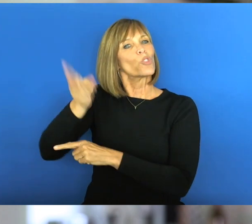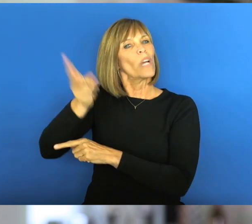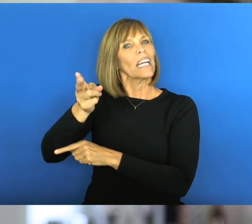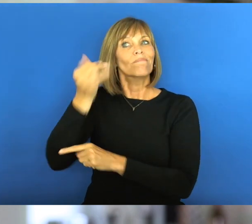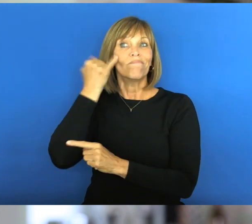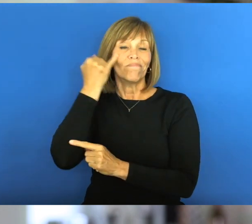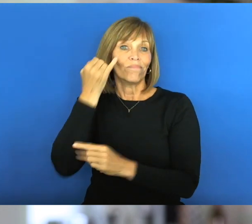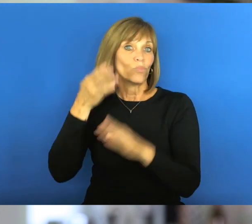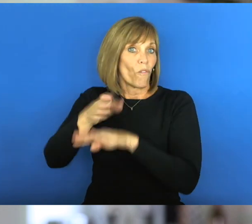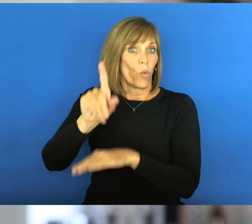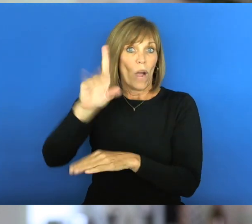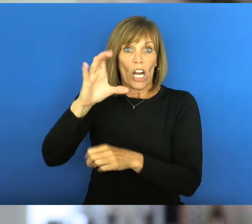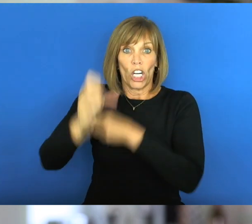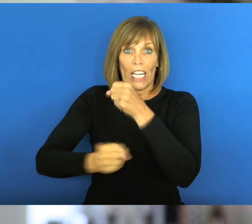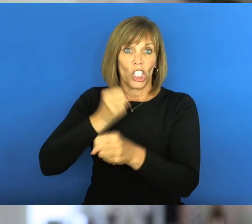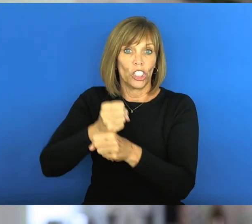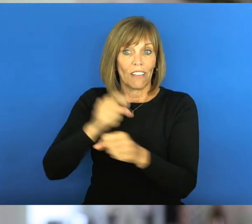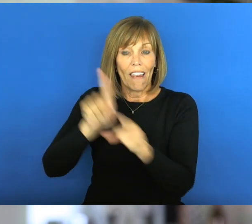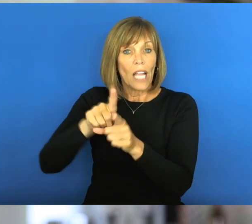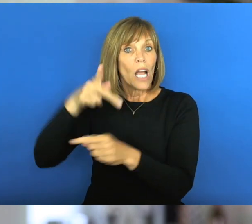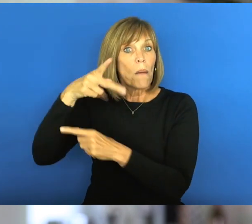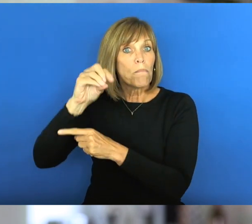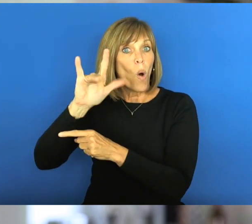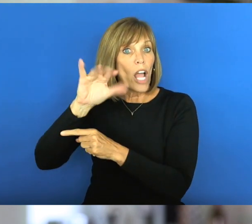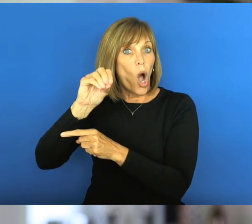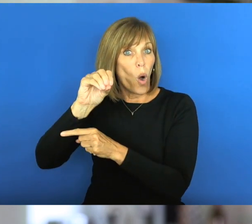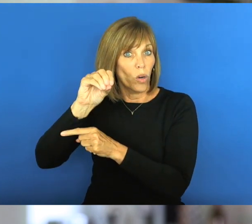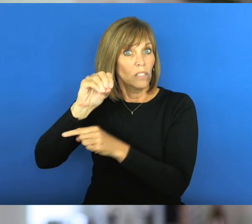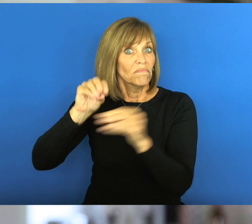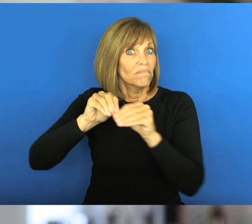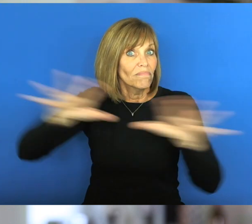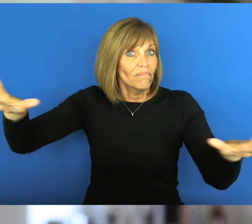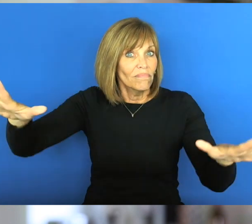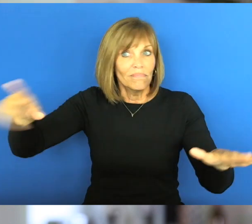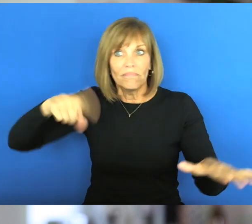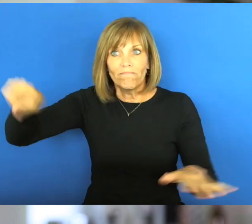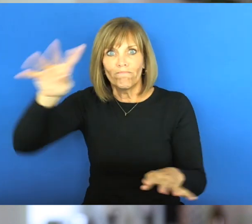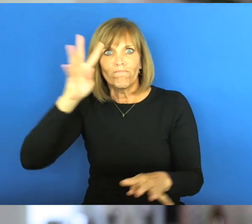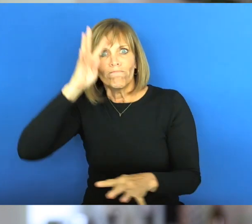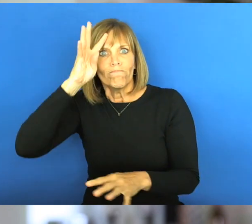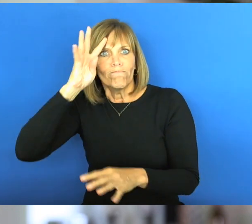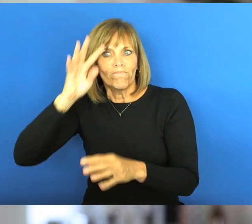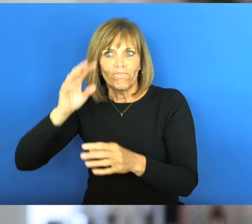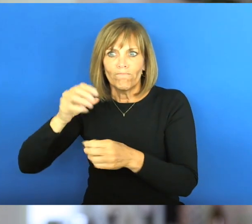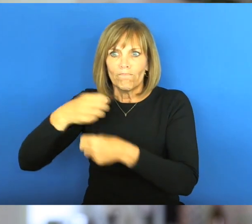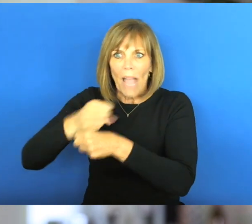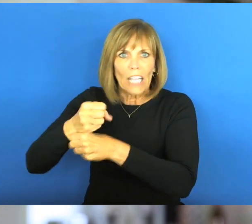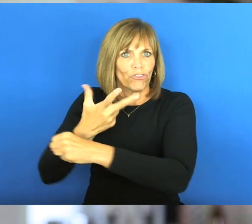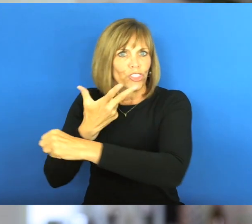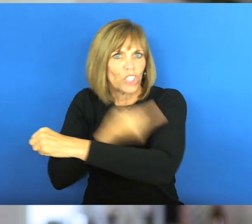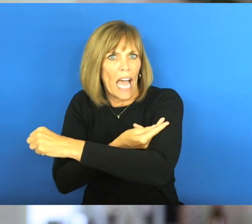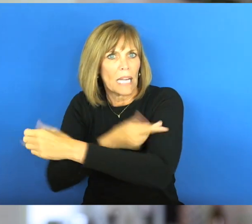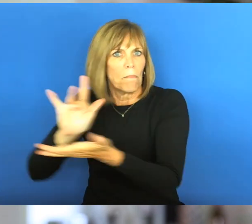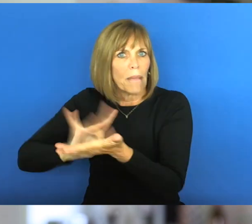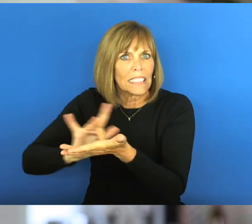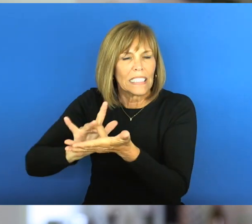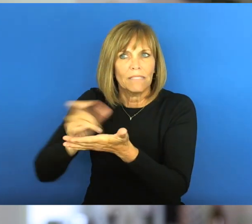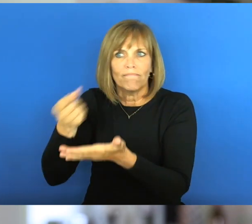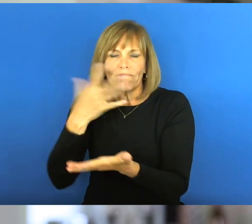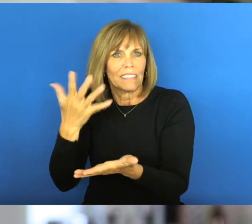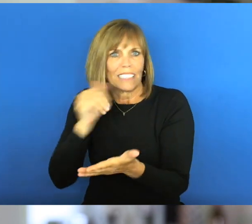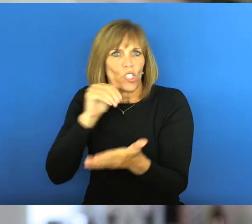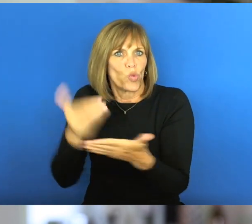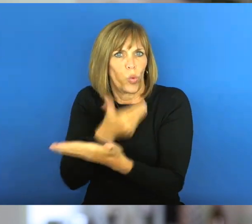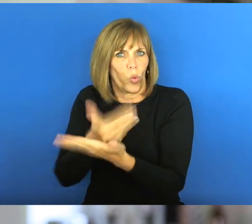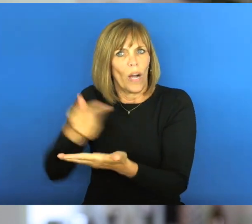time in the last hundred years things like the polio vaccine came out very rapidly and other vaccines it's not